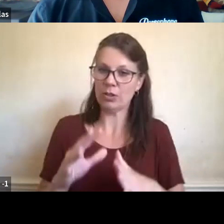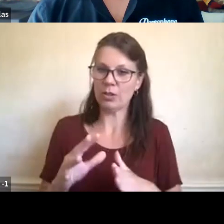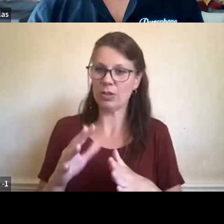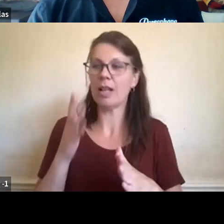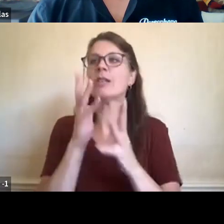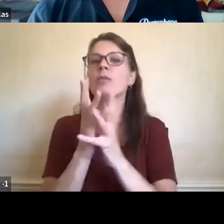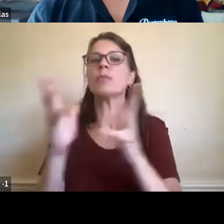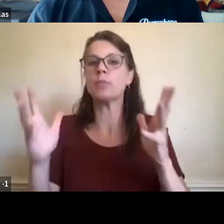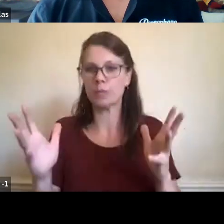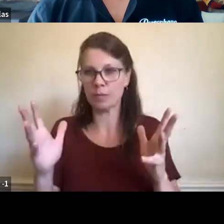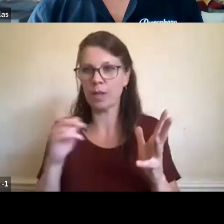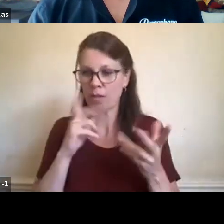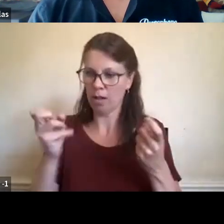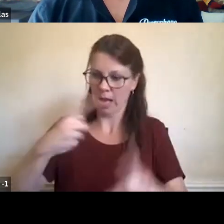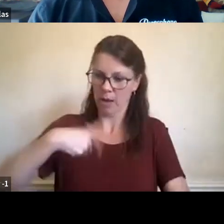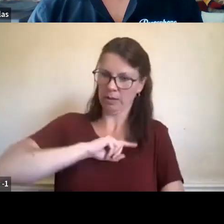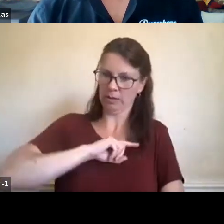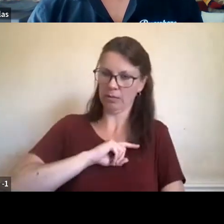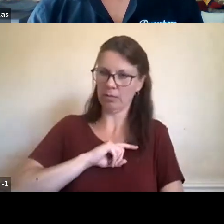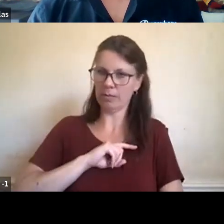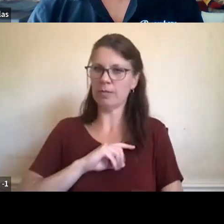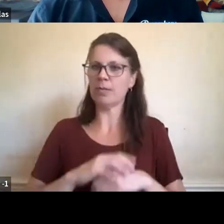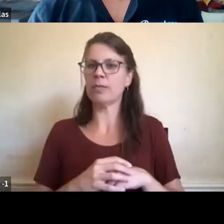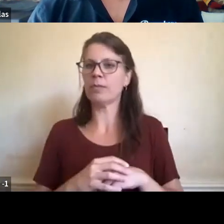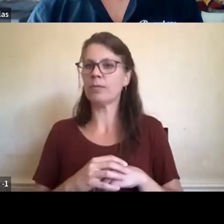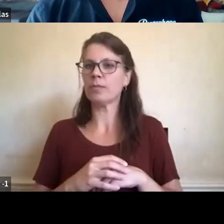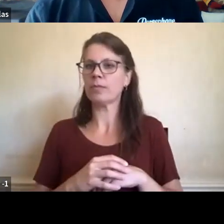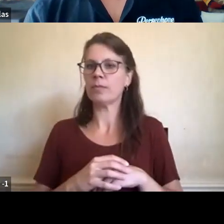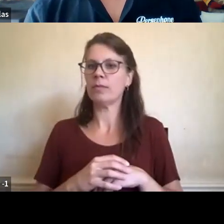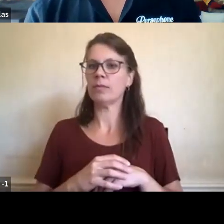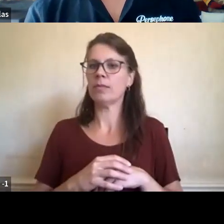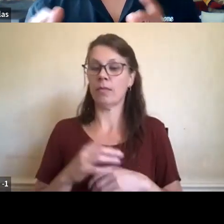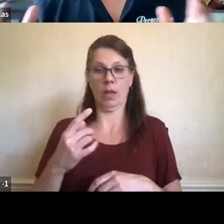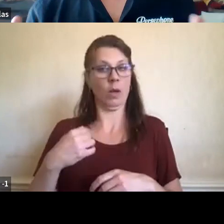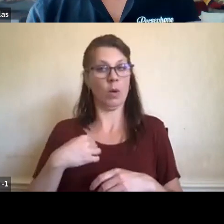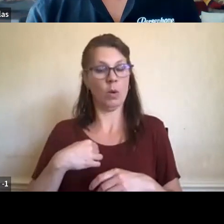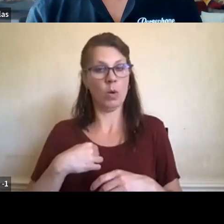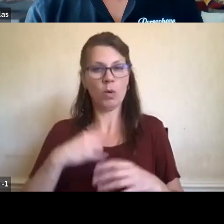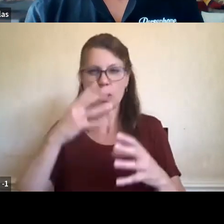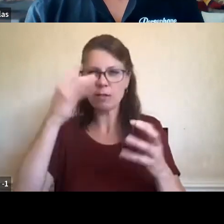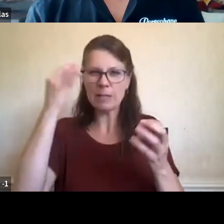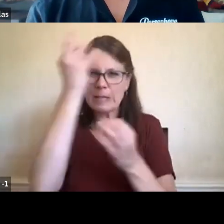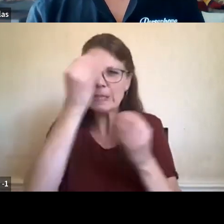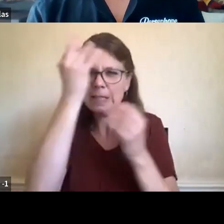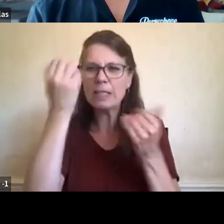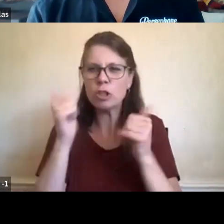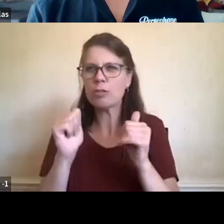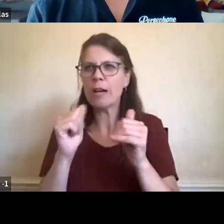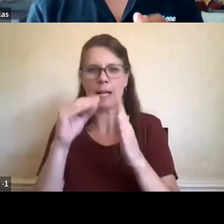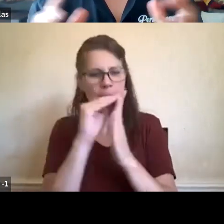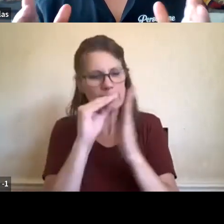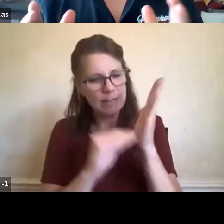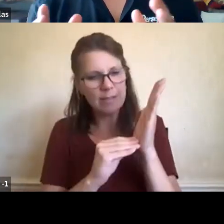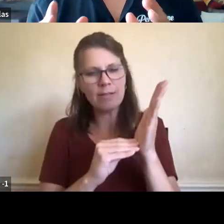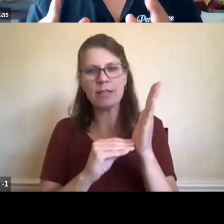know, we've, we've been able to establish a large number of questions through the process. You know,